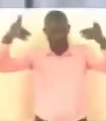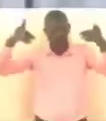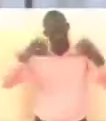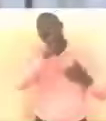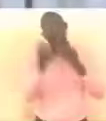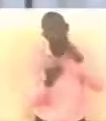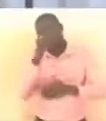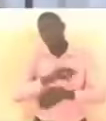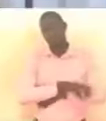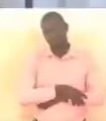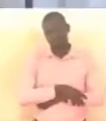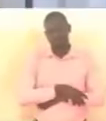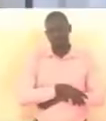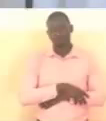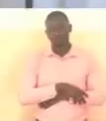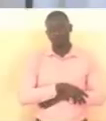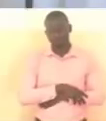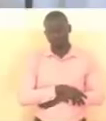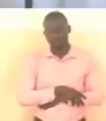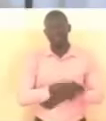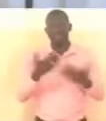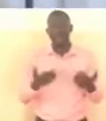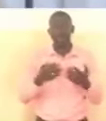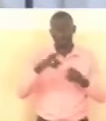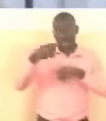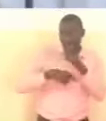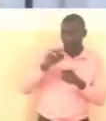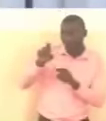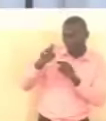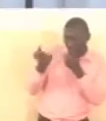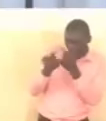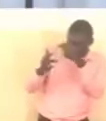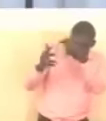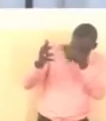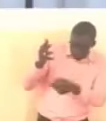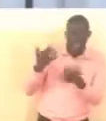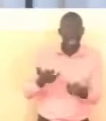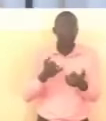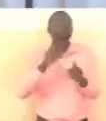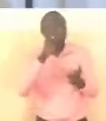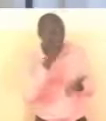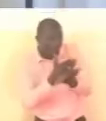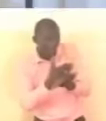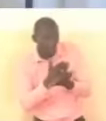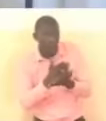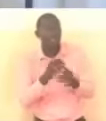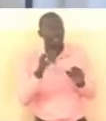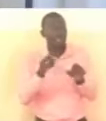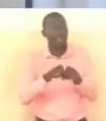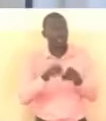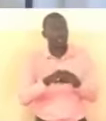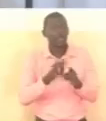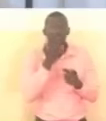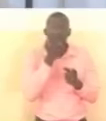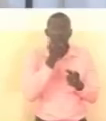in view of this it is obvious that the number and magnitude of our successes depend